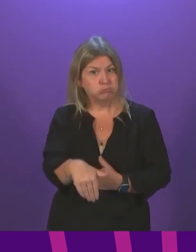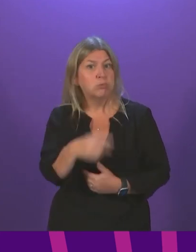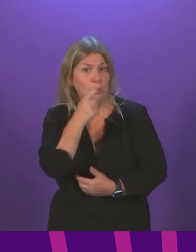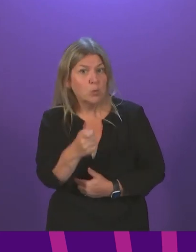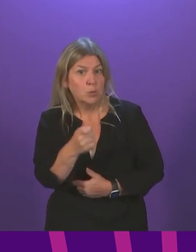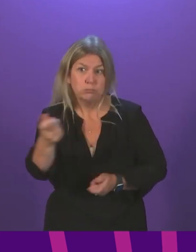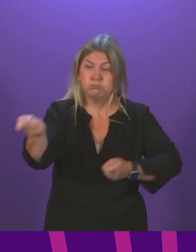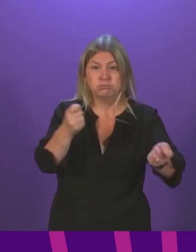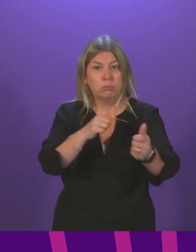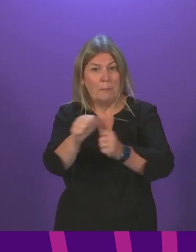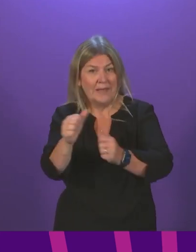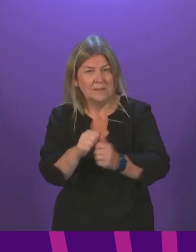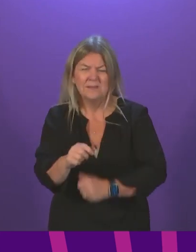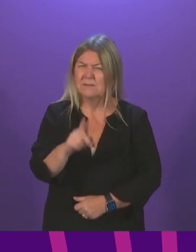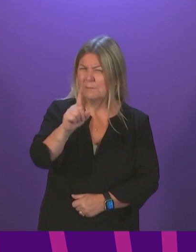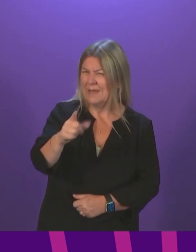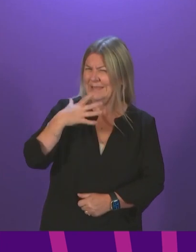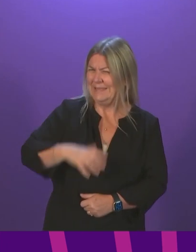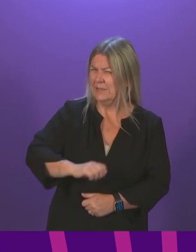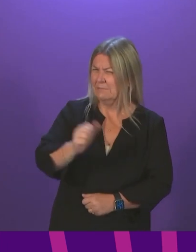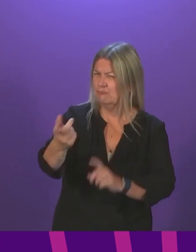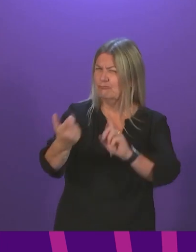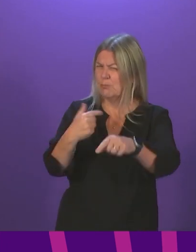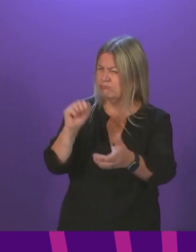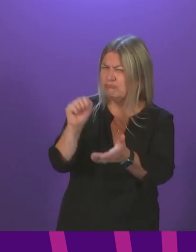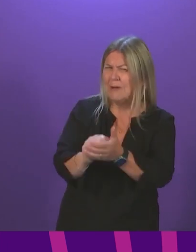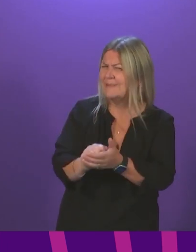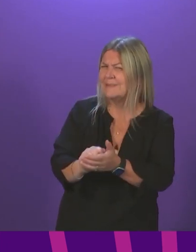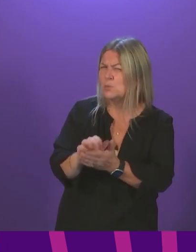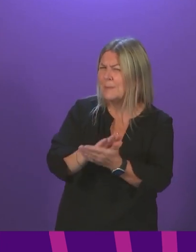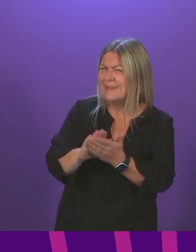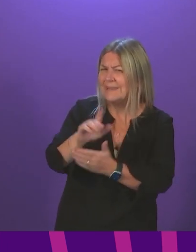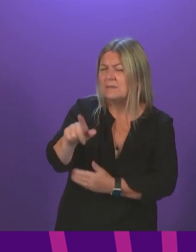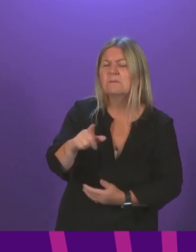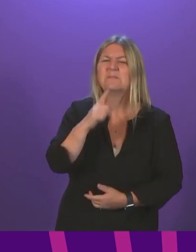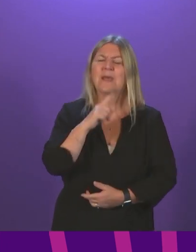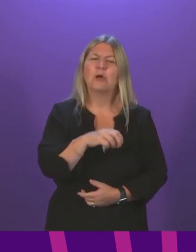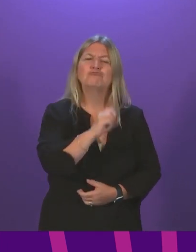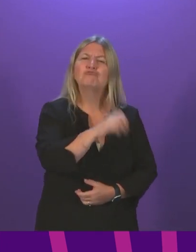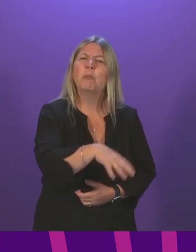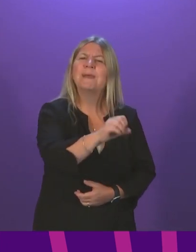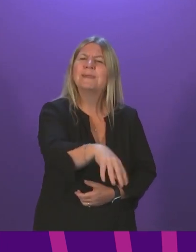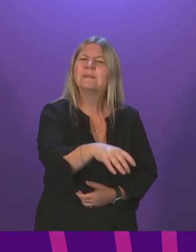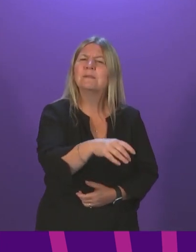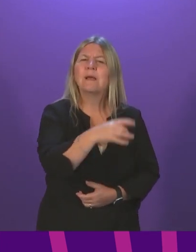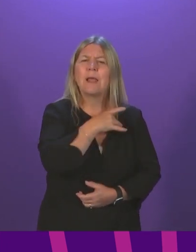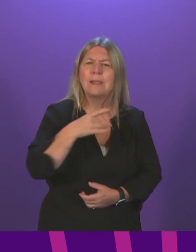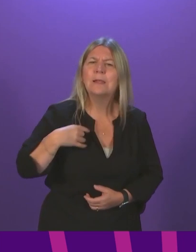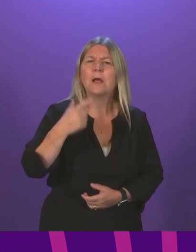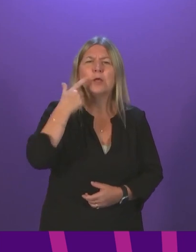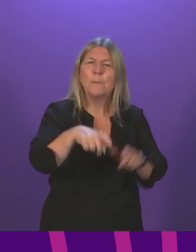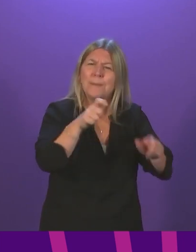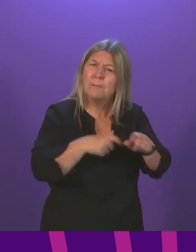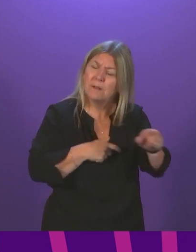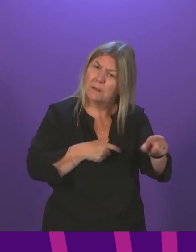But we need some more answers on the delivery of these schemes. The First Minister mentions drop-in clinics for young people. Will there also be mobile